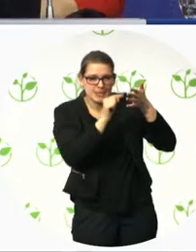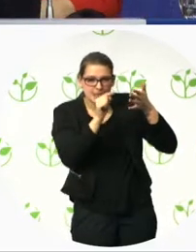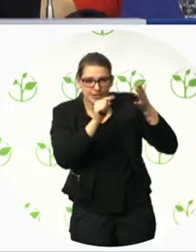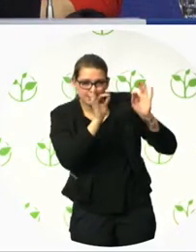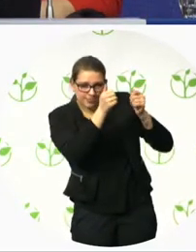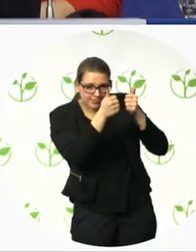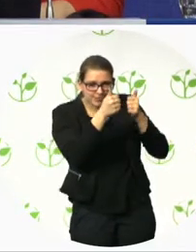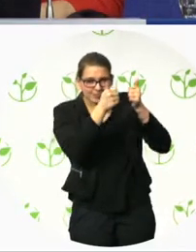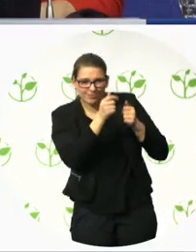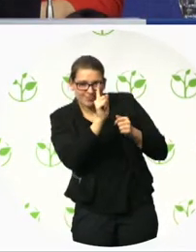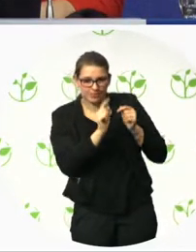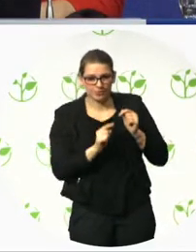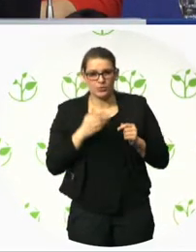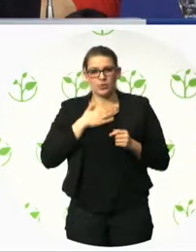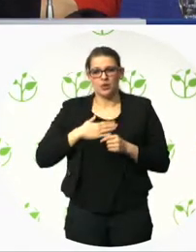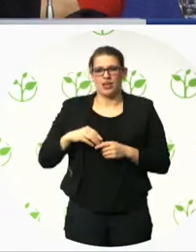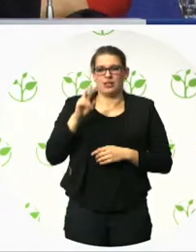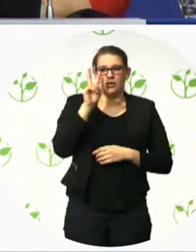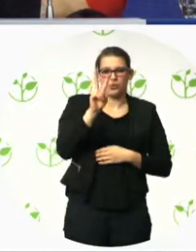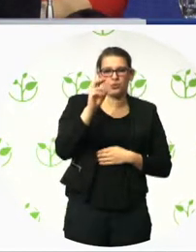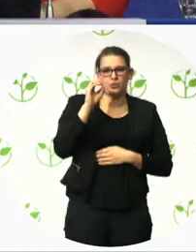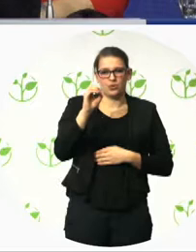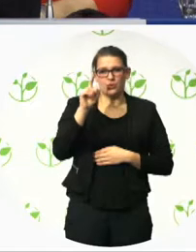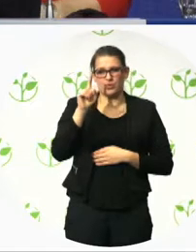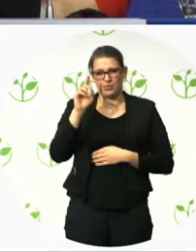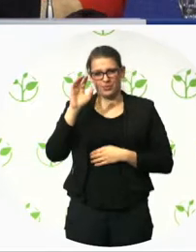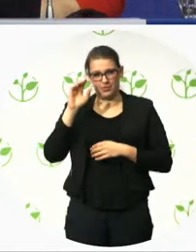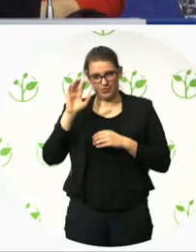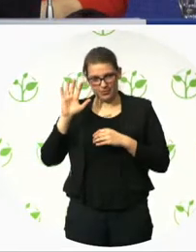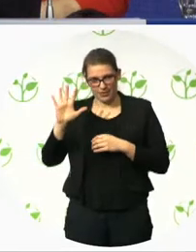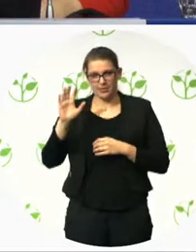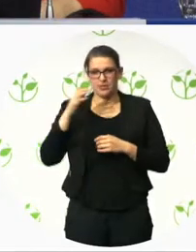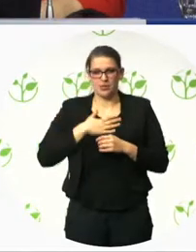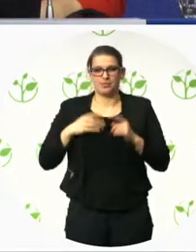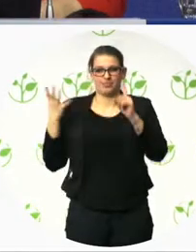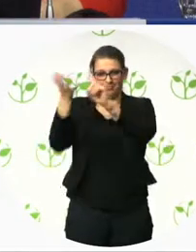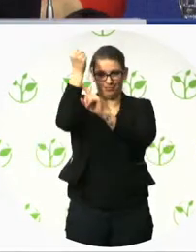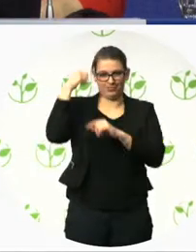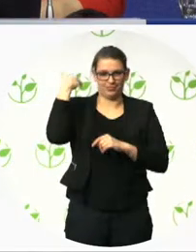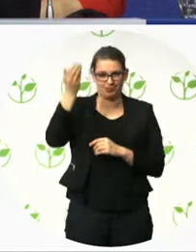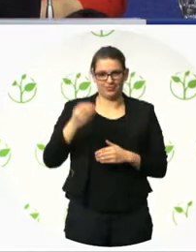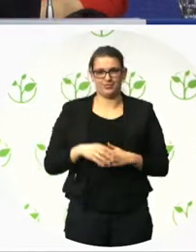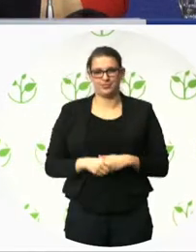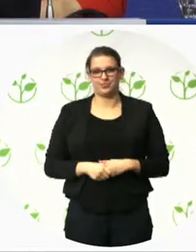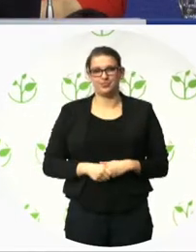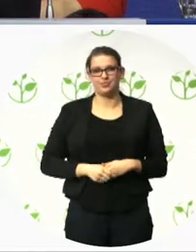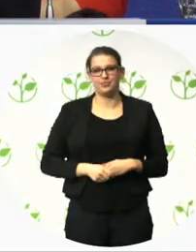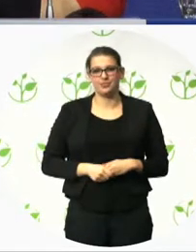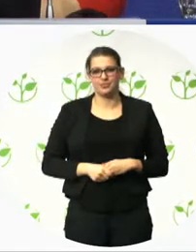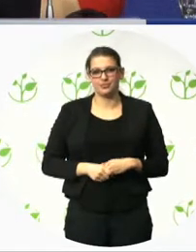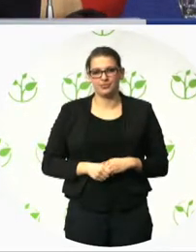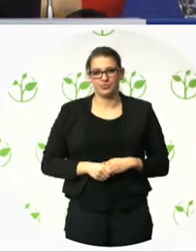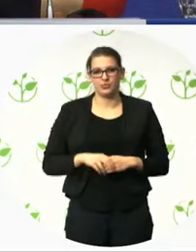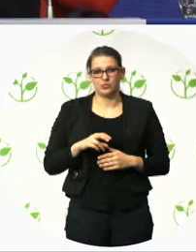lot of things which have to be done. Another thing is the realistic budgeting. And this year,